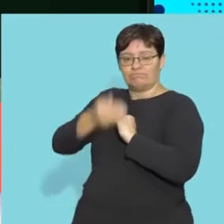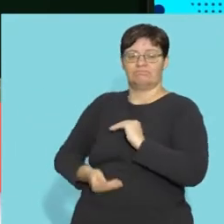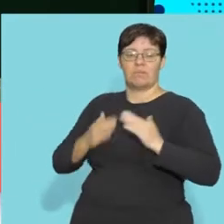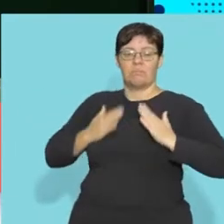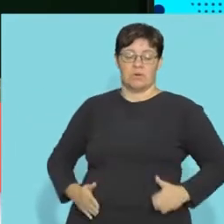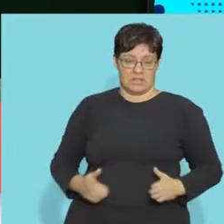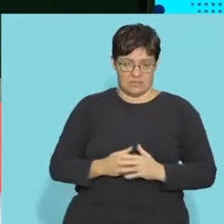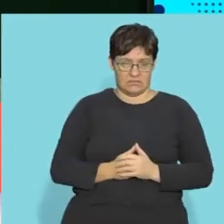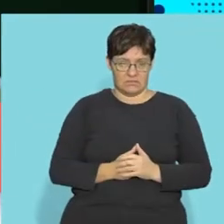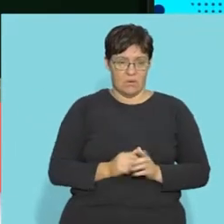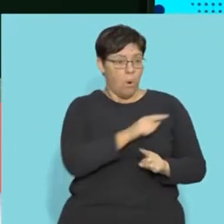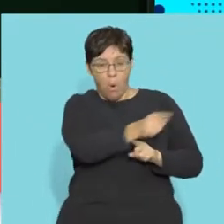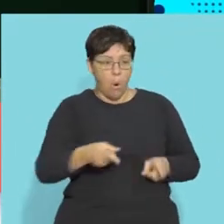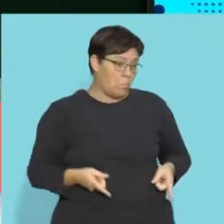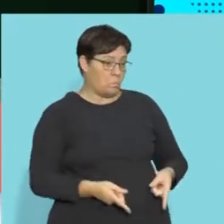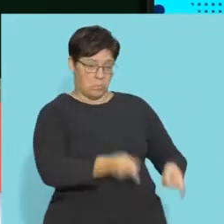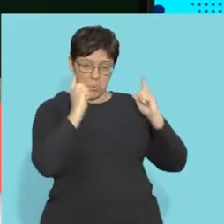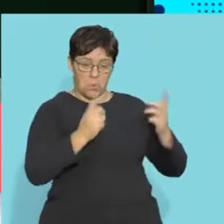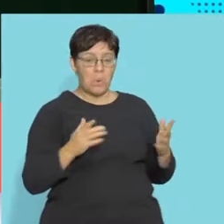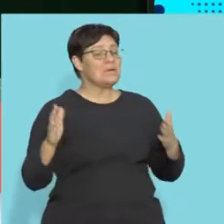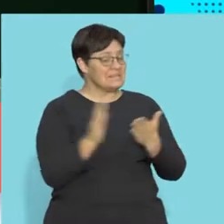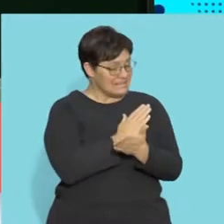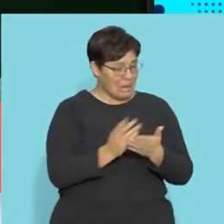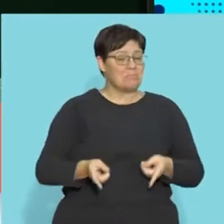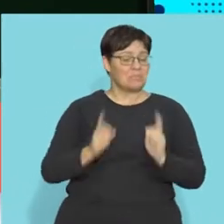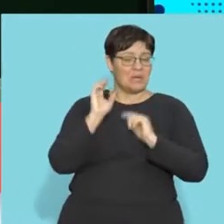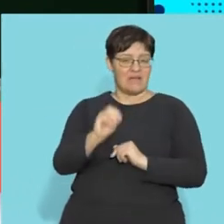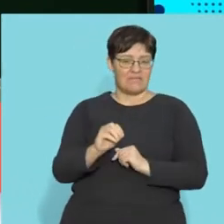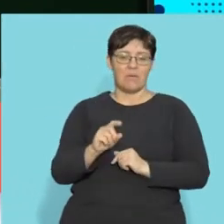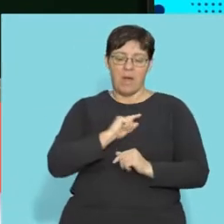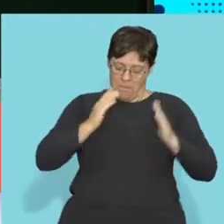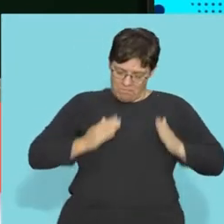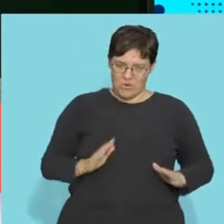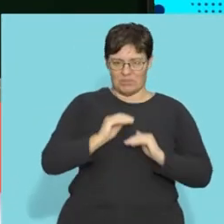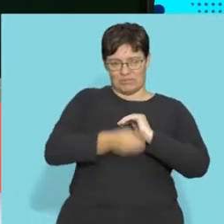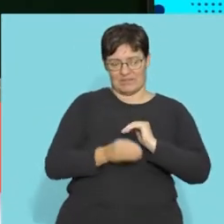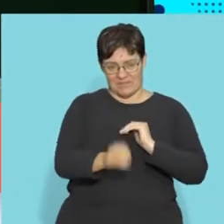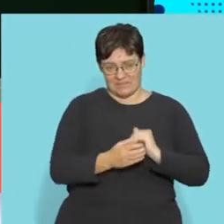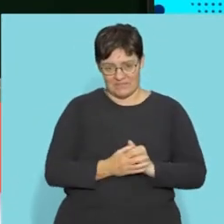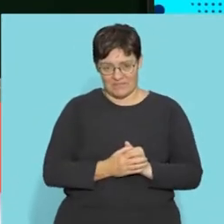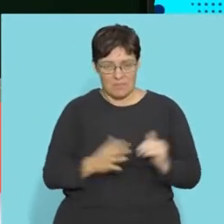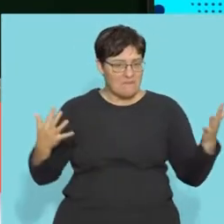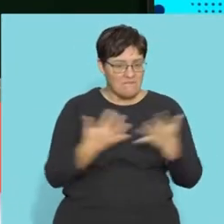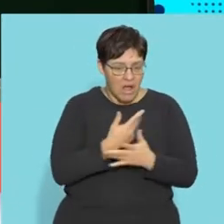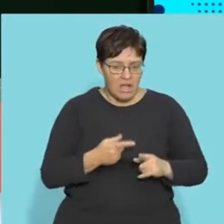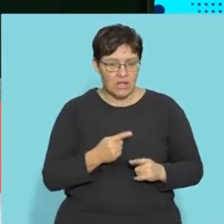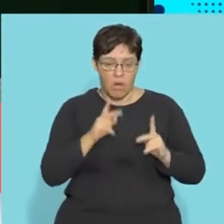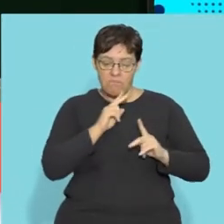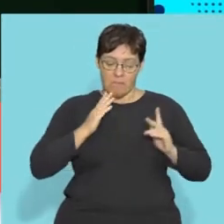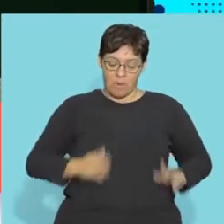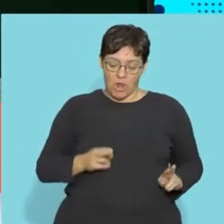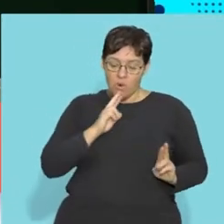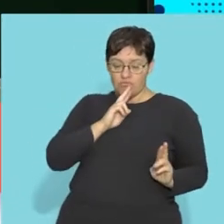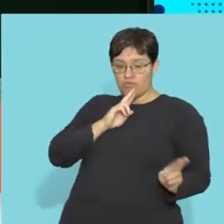our environment. Yes, not all of them are harmful, but some are and this protects our body. It's a very fast and quick